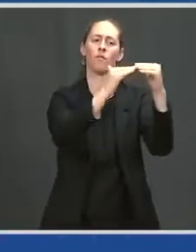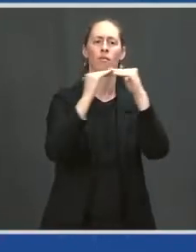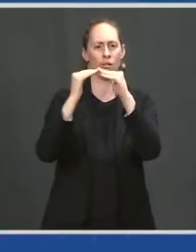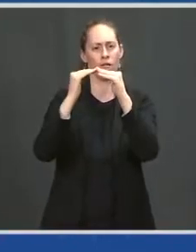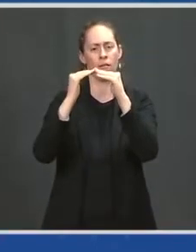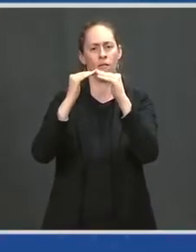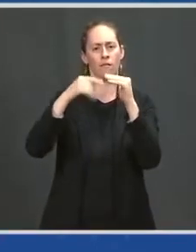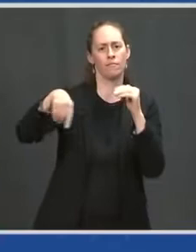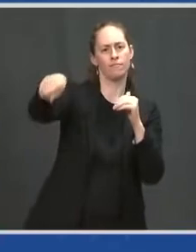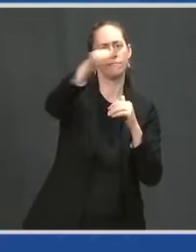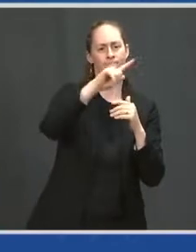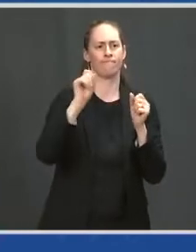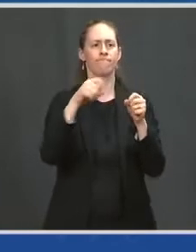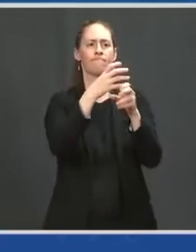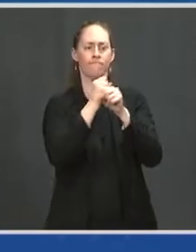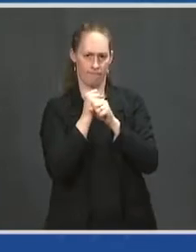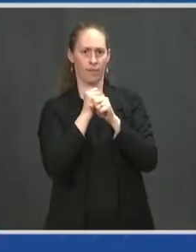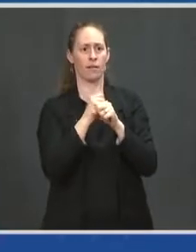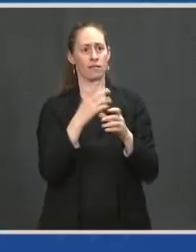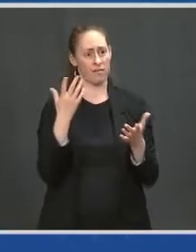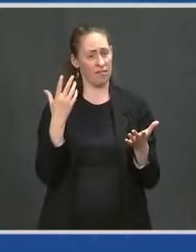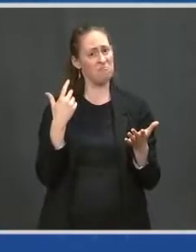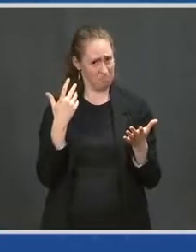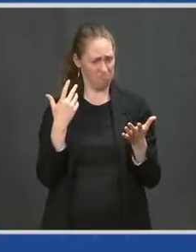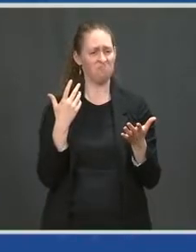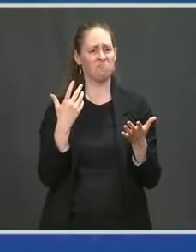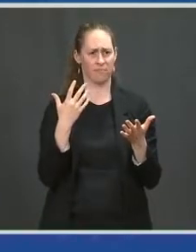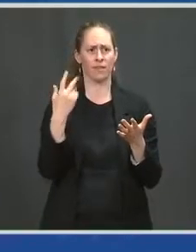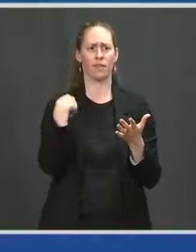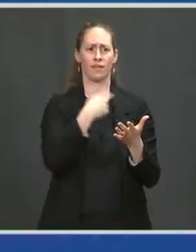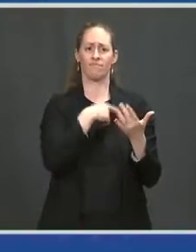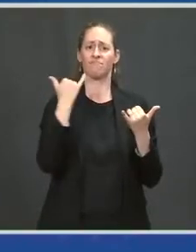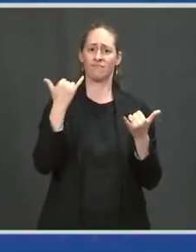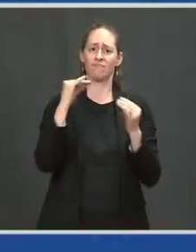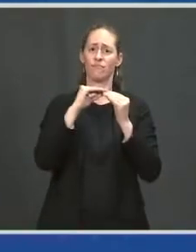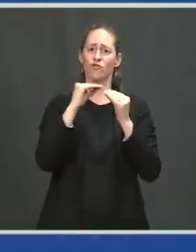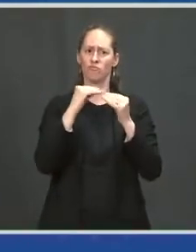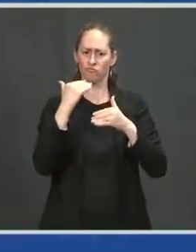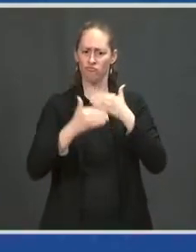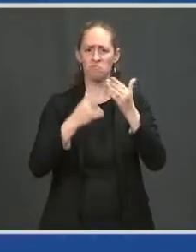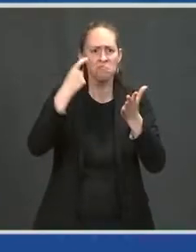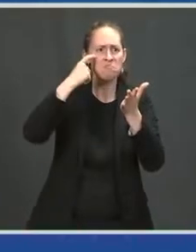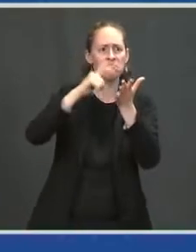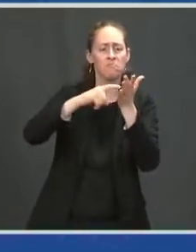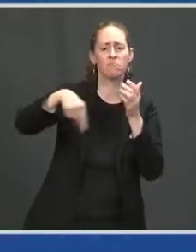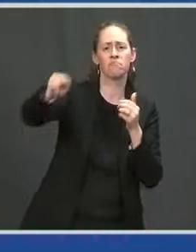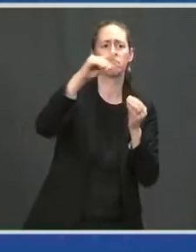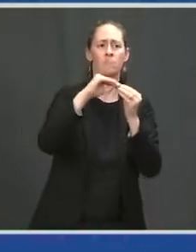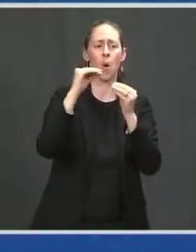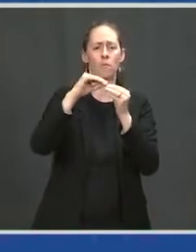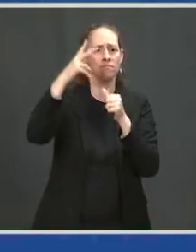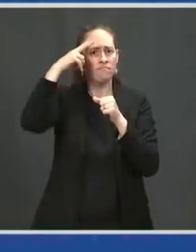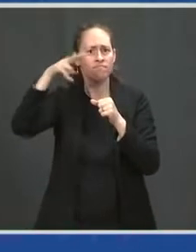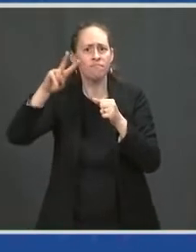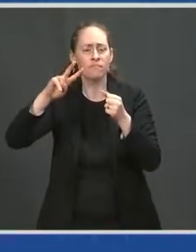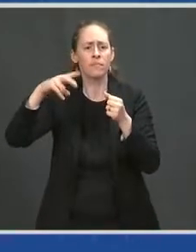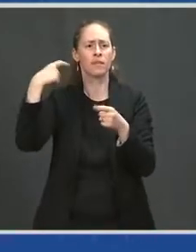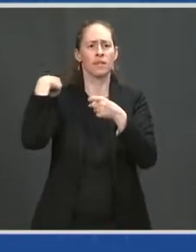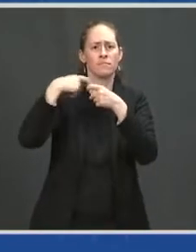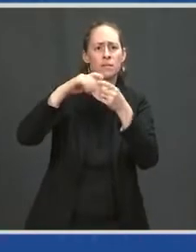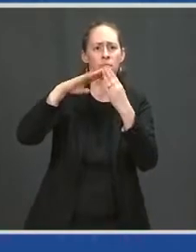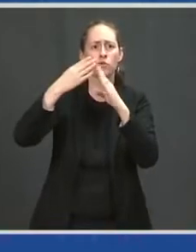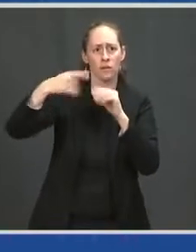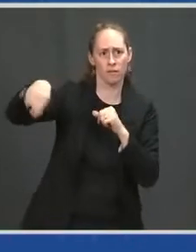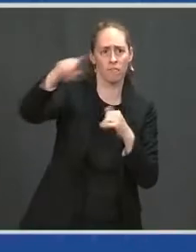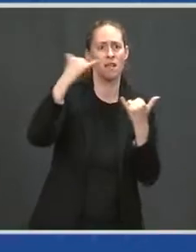Latinos and African-American seniors that have been vaccinated as a percentage than white seniors. These numbers are a